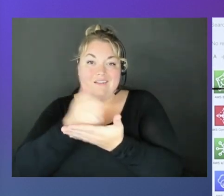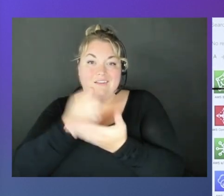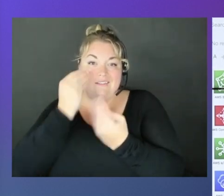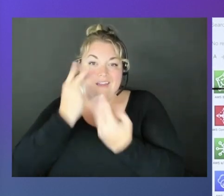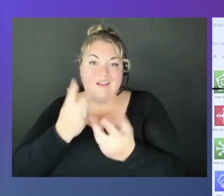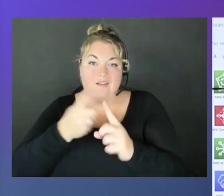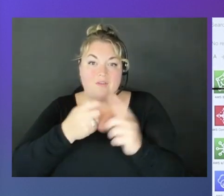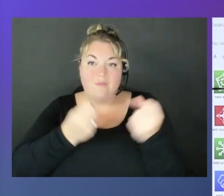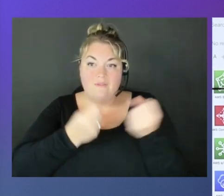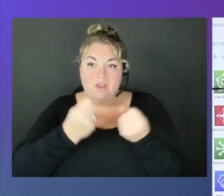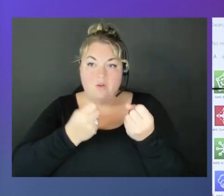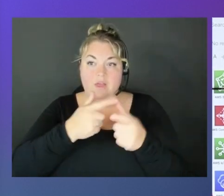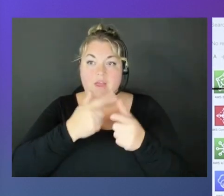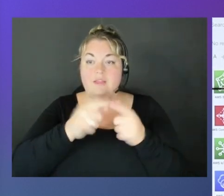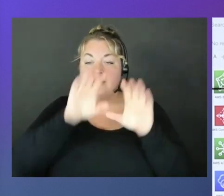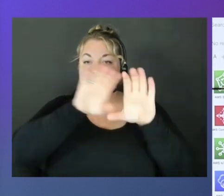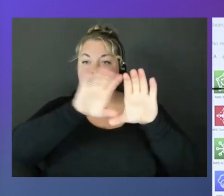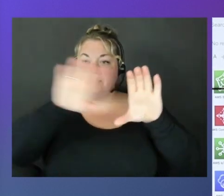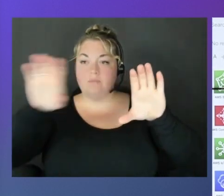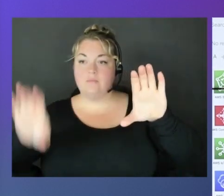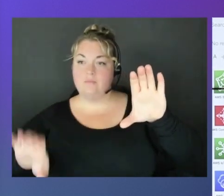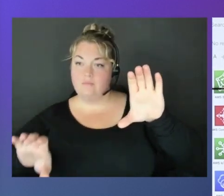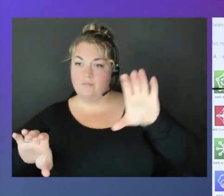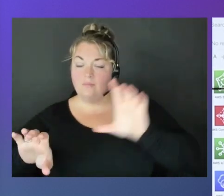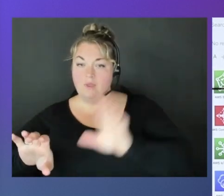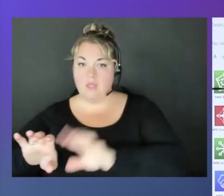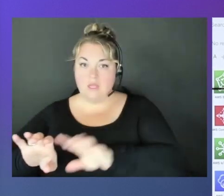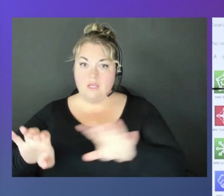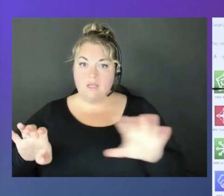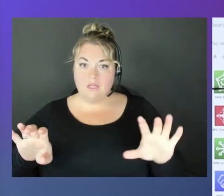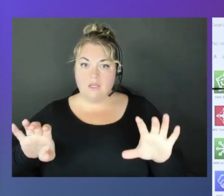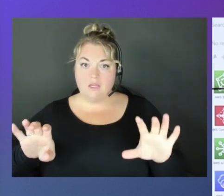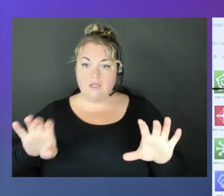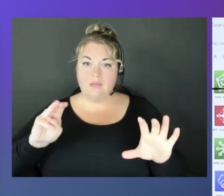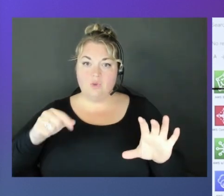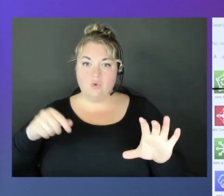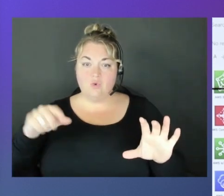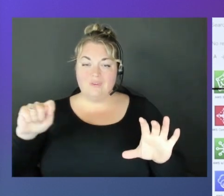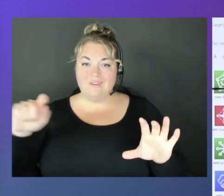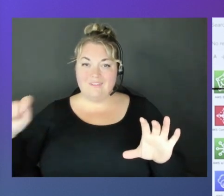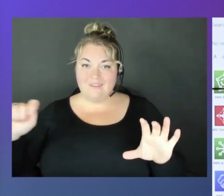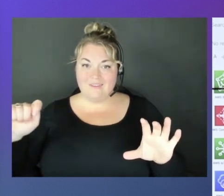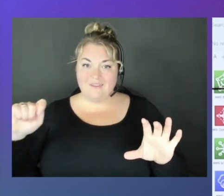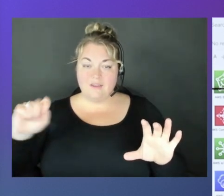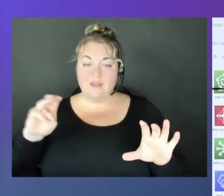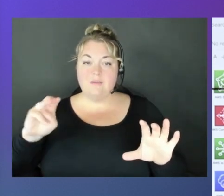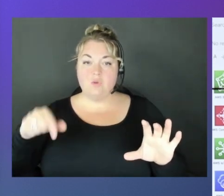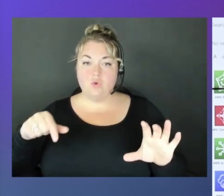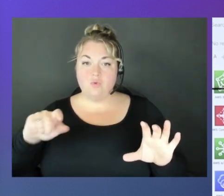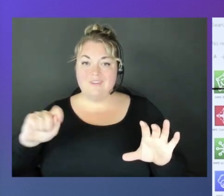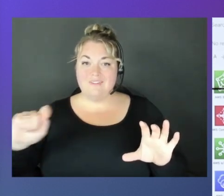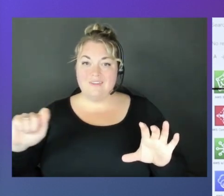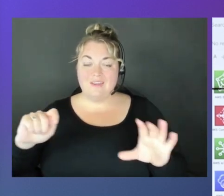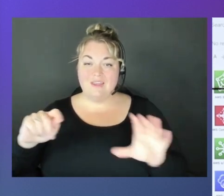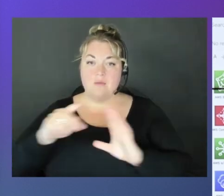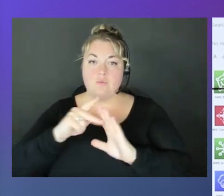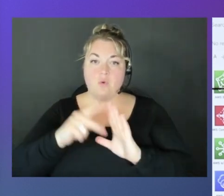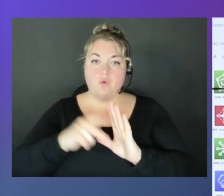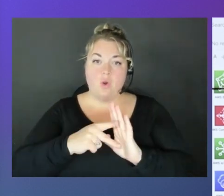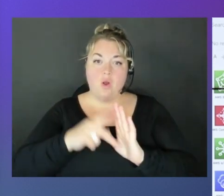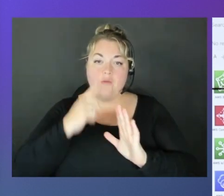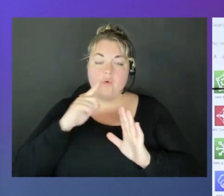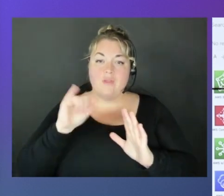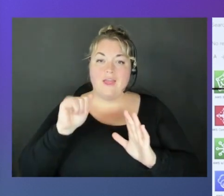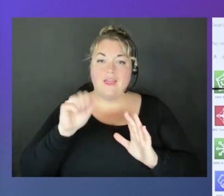and then data will run through the MQTT protocol, through the AWS IoT